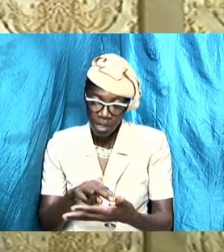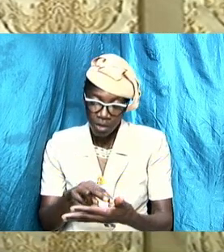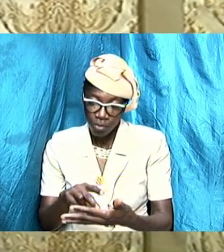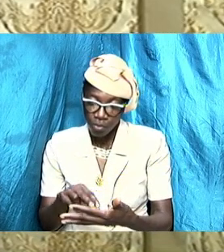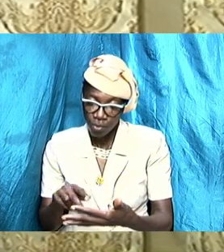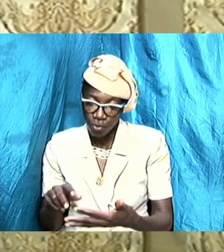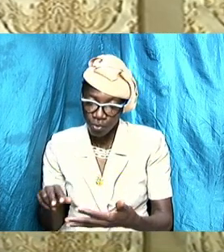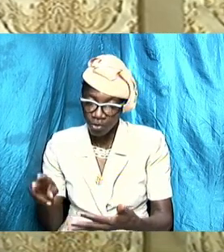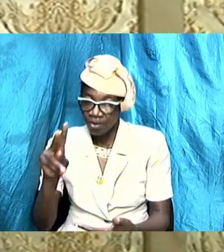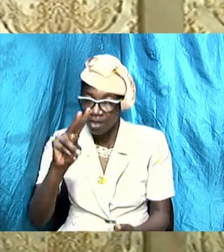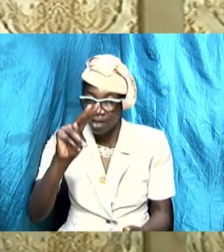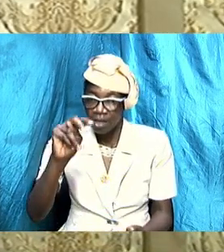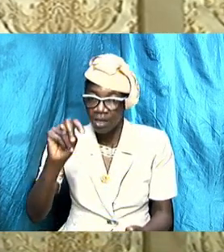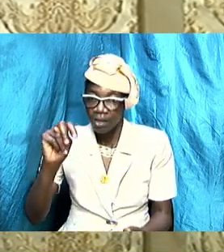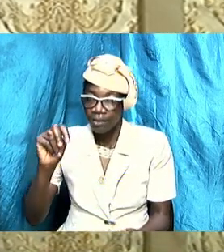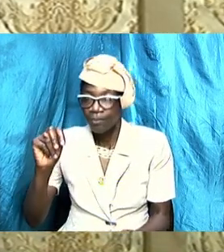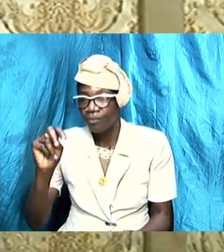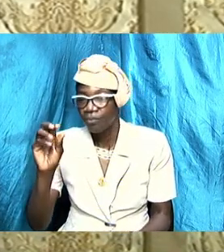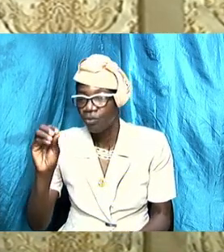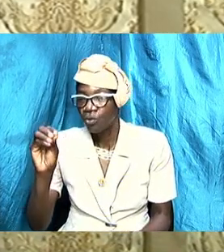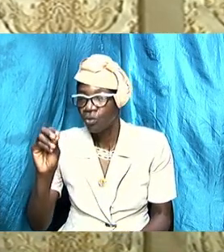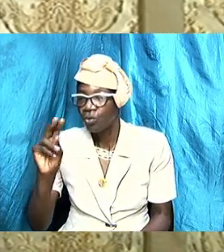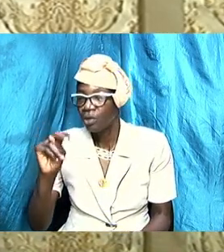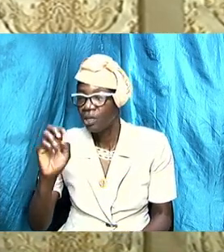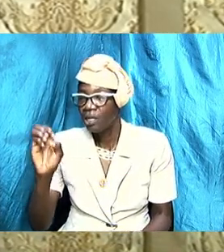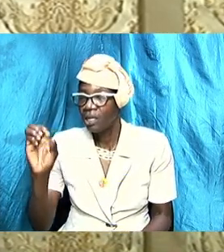physically hand out notes but they are there